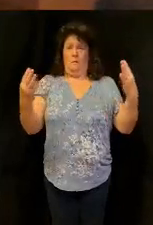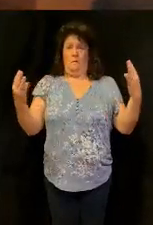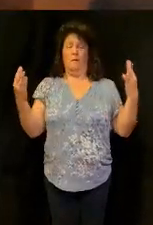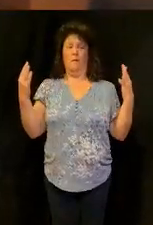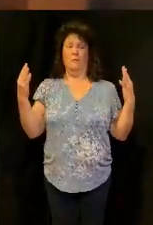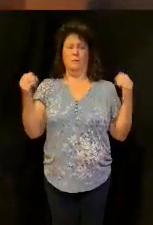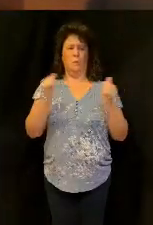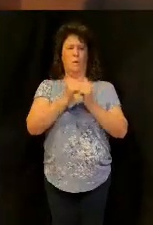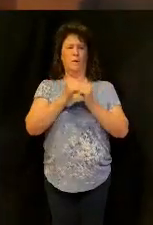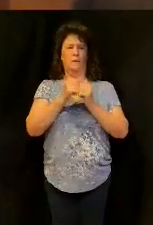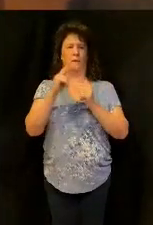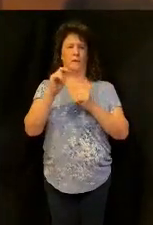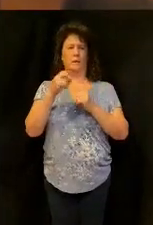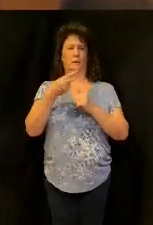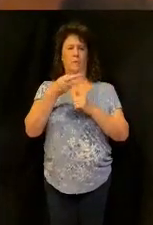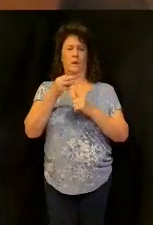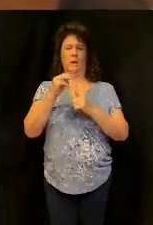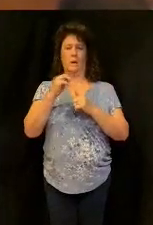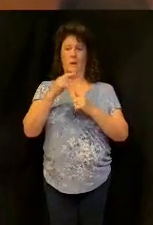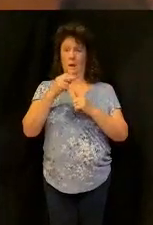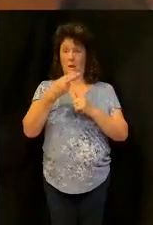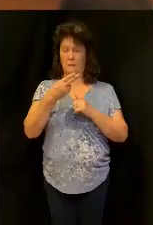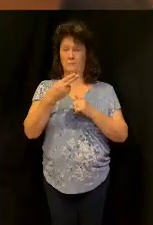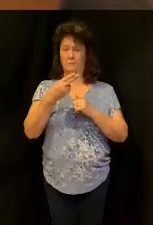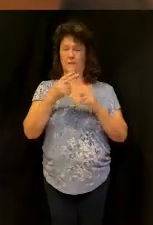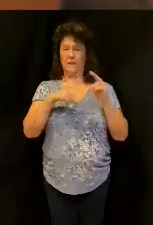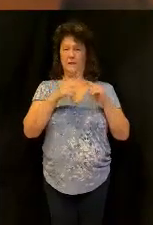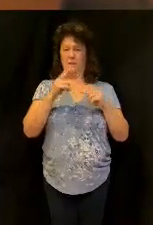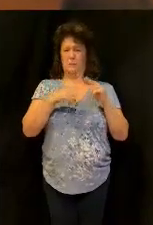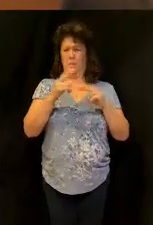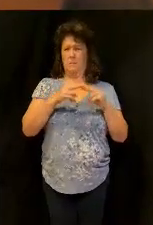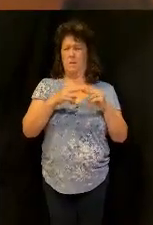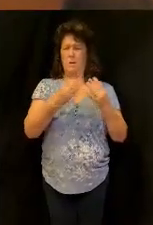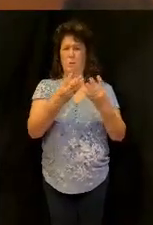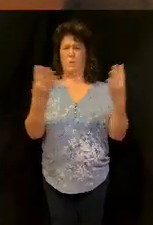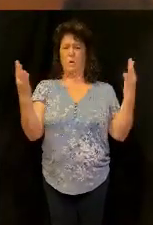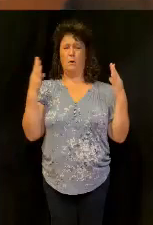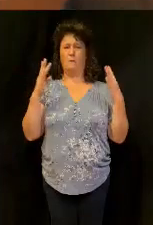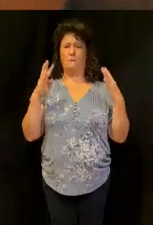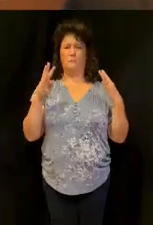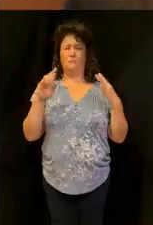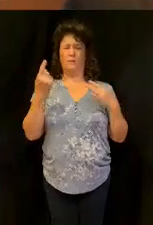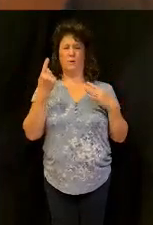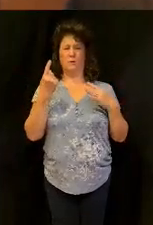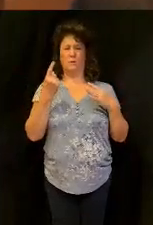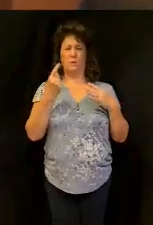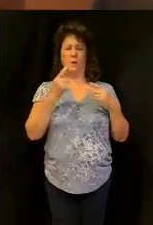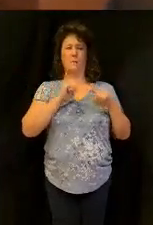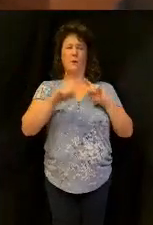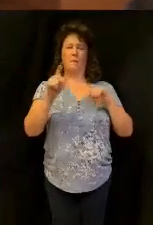well, that wall was the first thing they needed to build, but they needed to rebuild the temple, right, because it had been ransacked and destroyed,